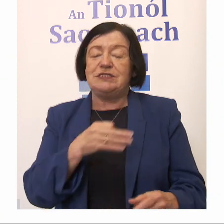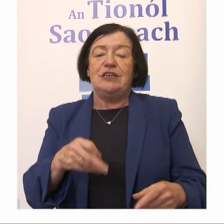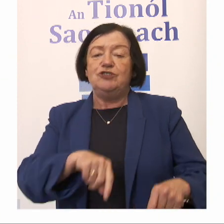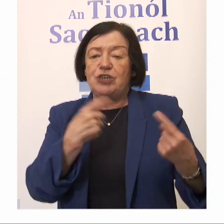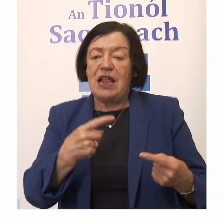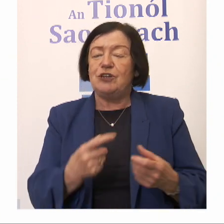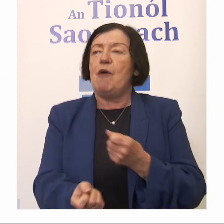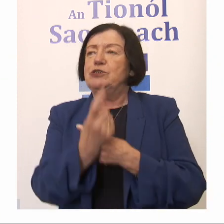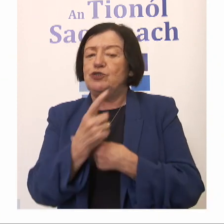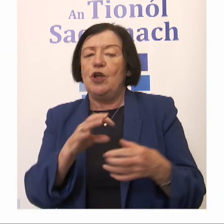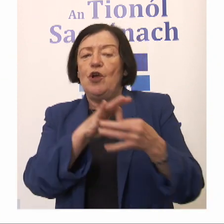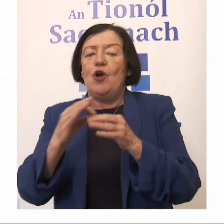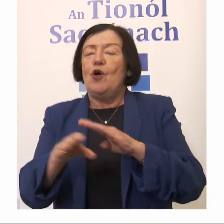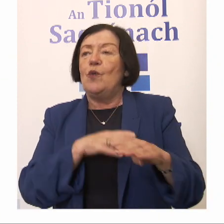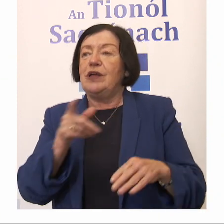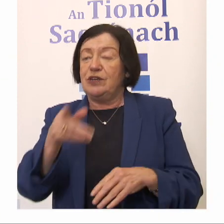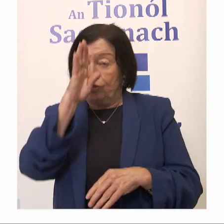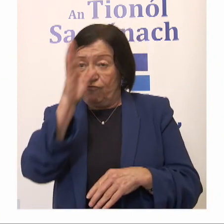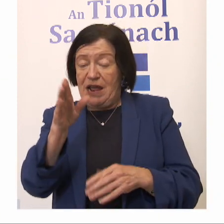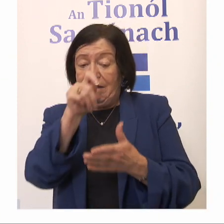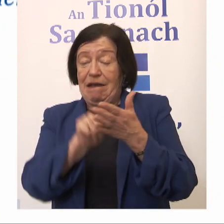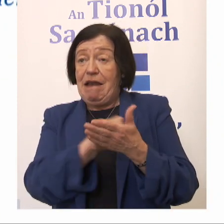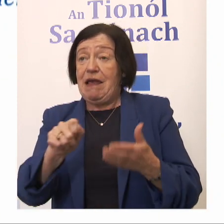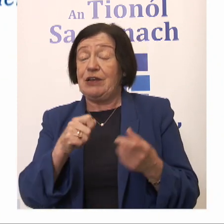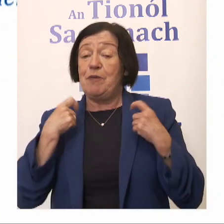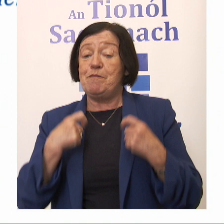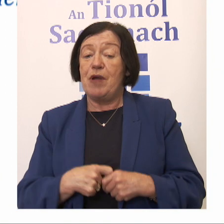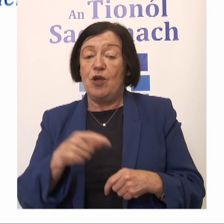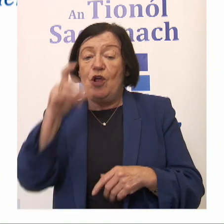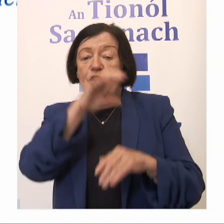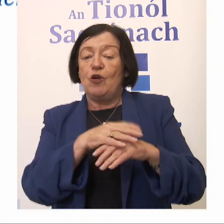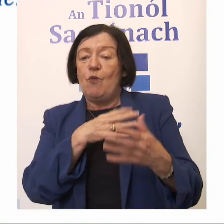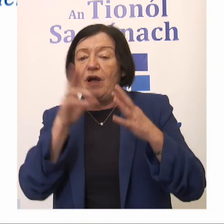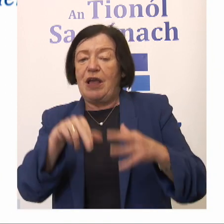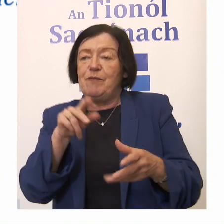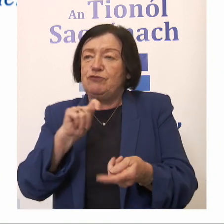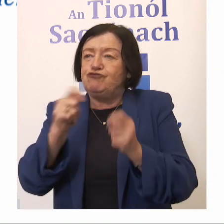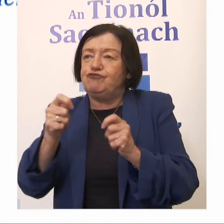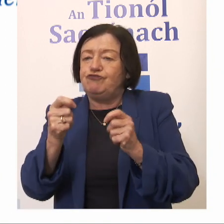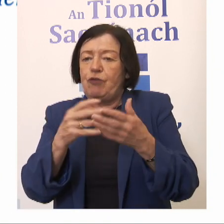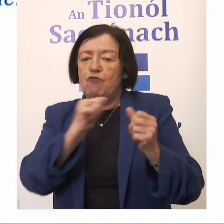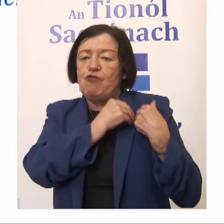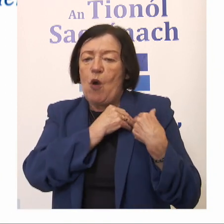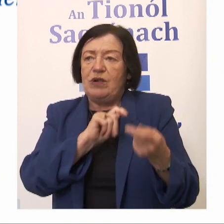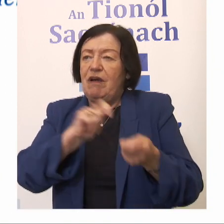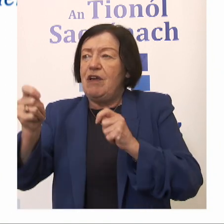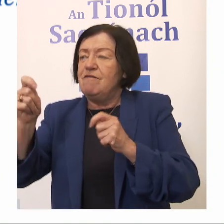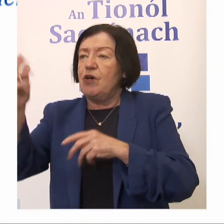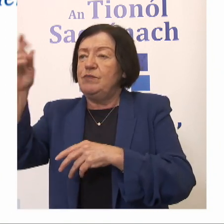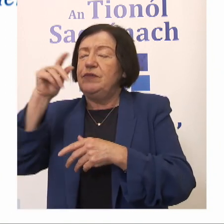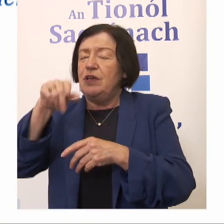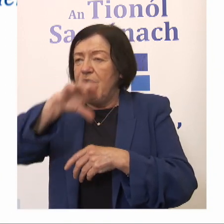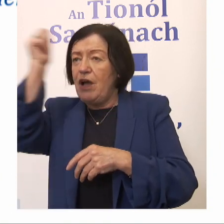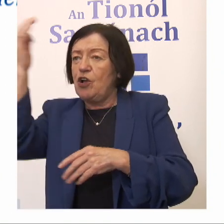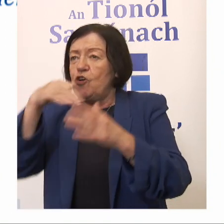opportunities associated with a directly elected mayor for Dublin. You looked at what functions could be transferred from central government to regional or